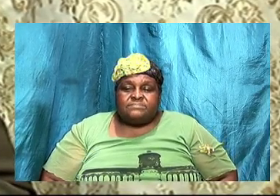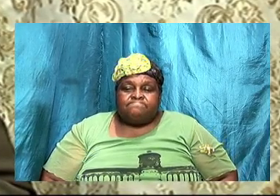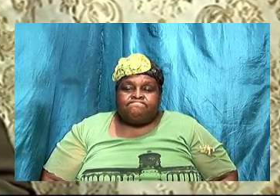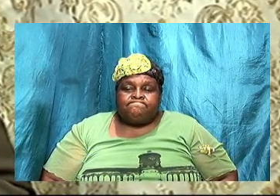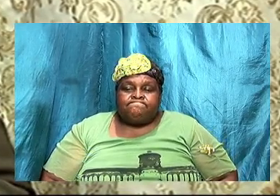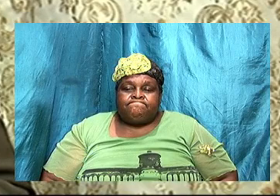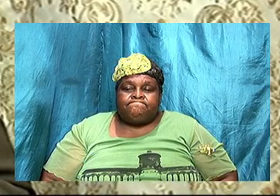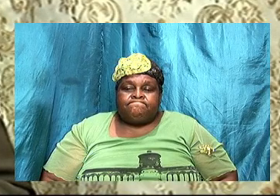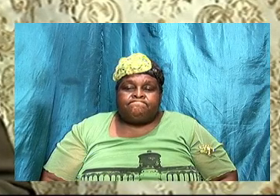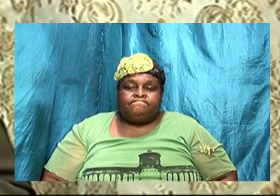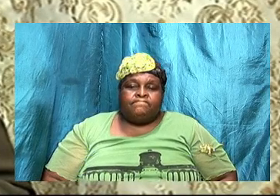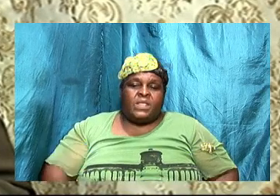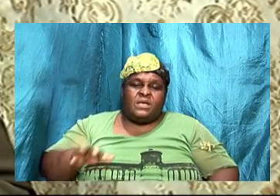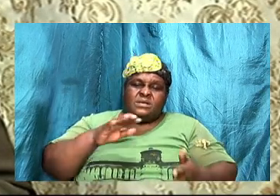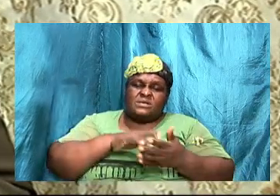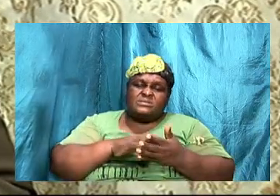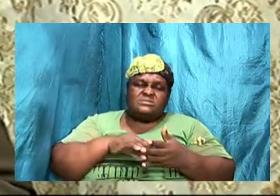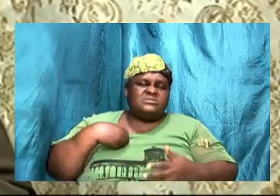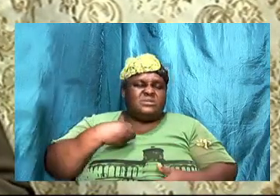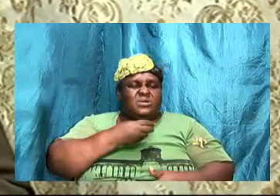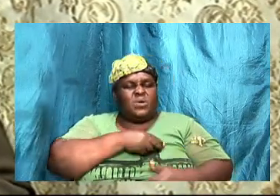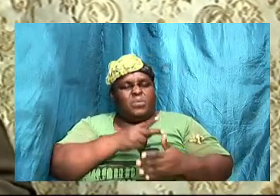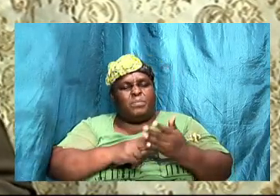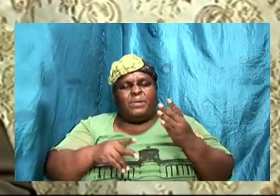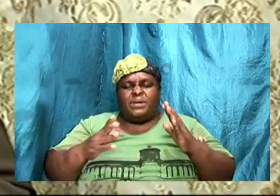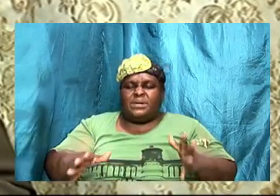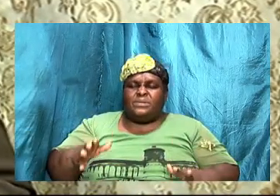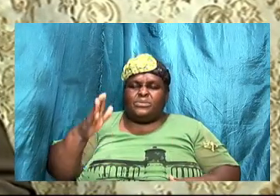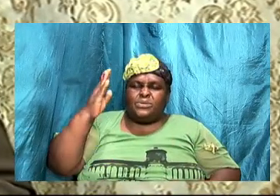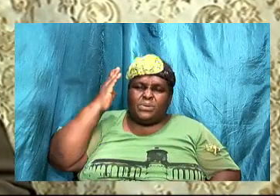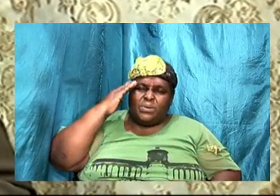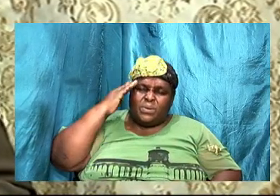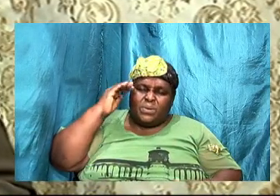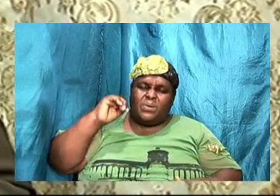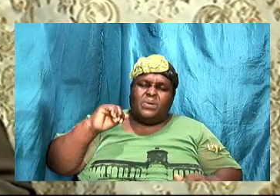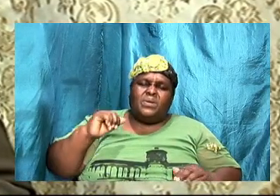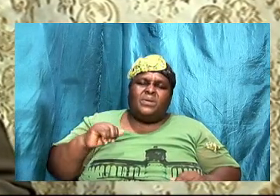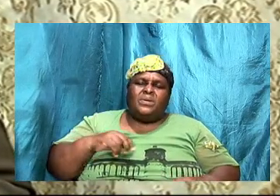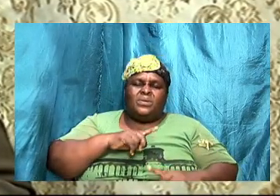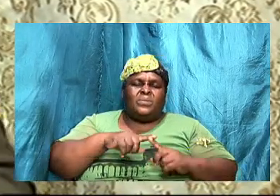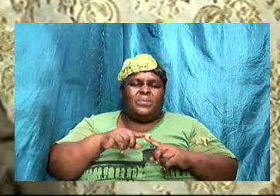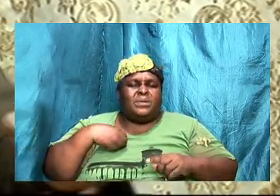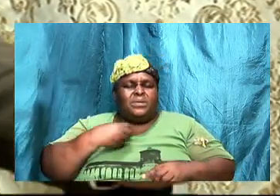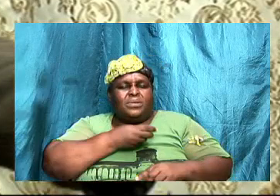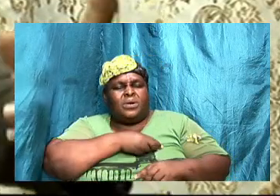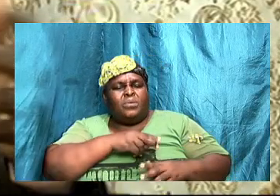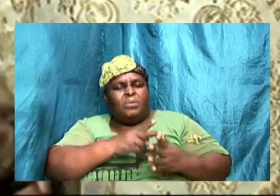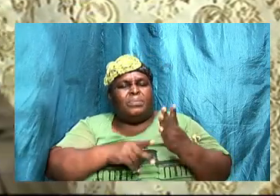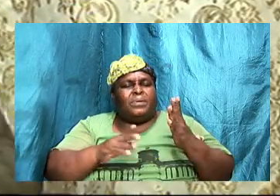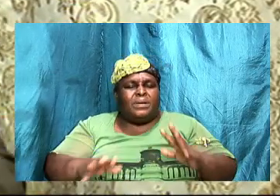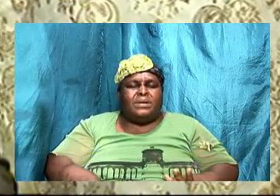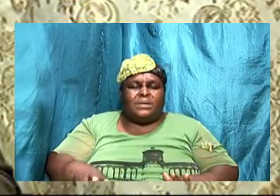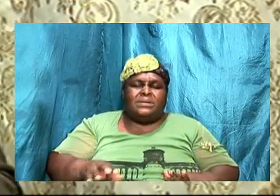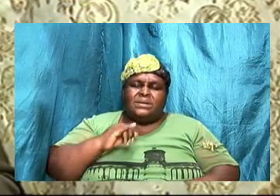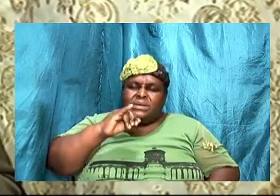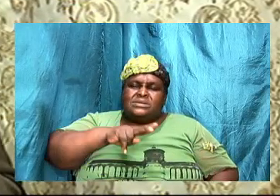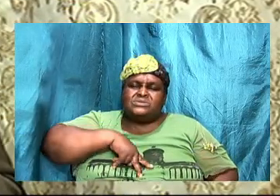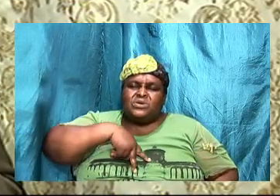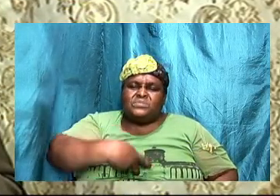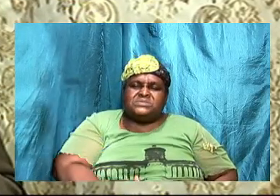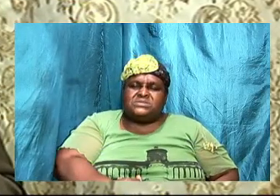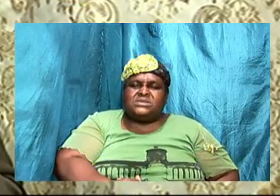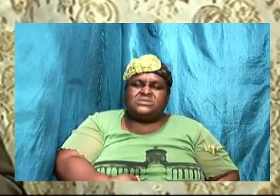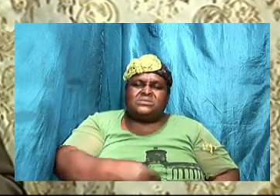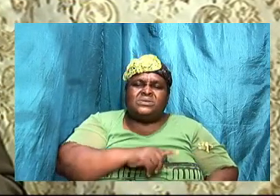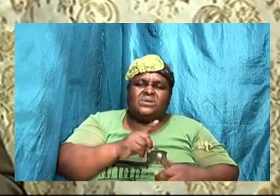so if we study our partner we will recognize know how to recognize when our partner is upset we will